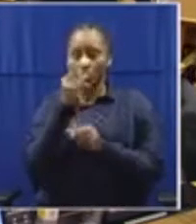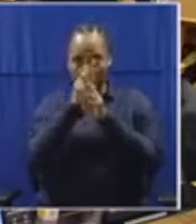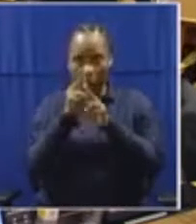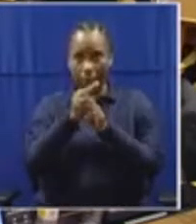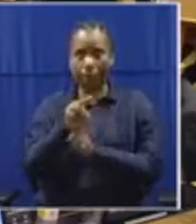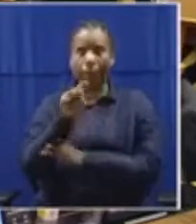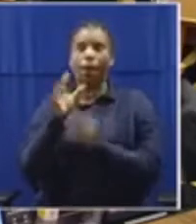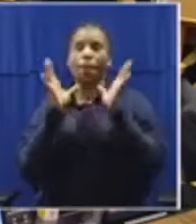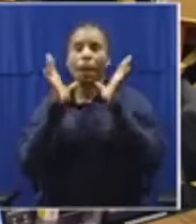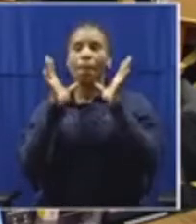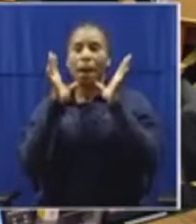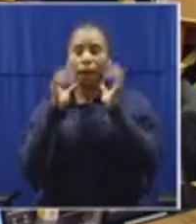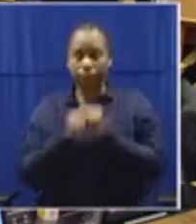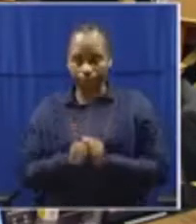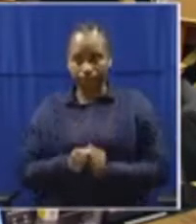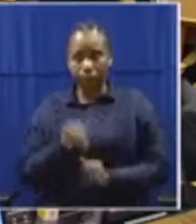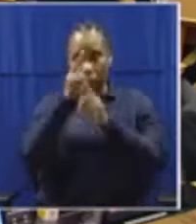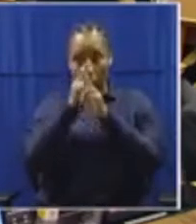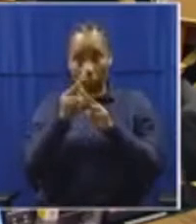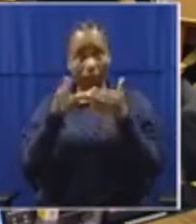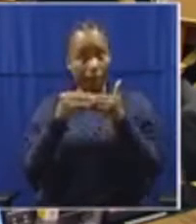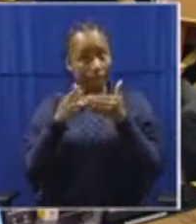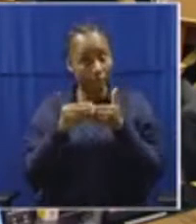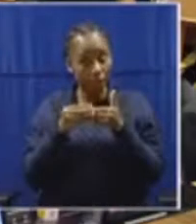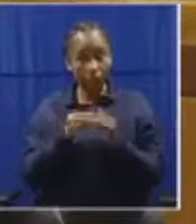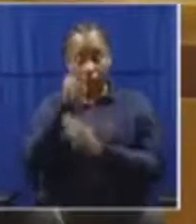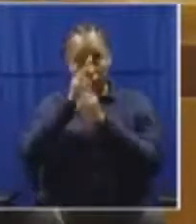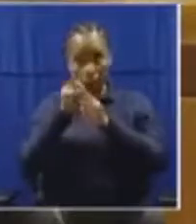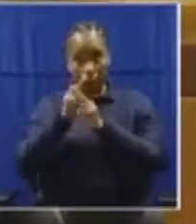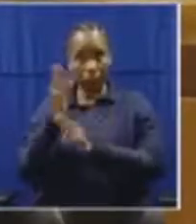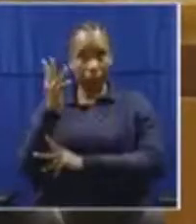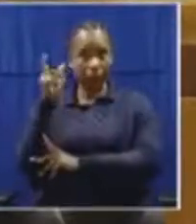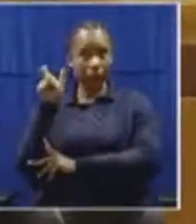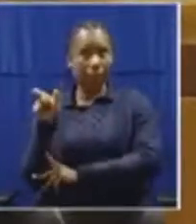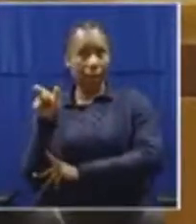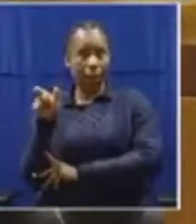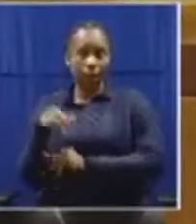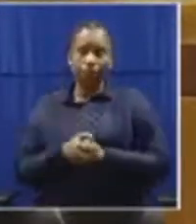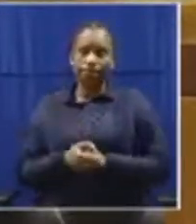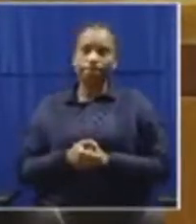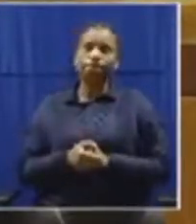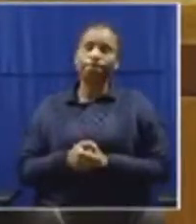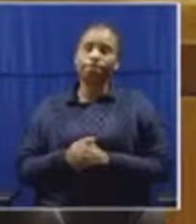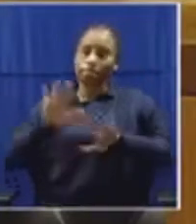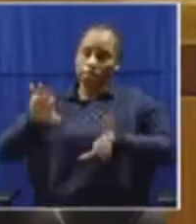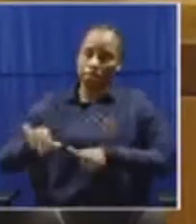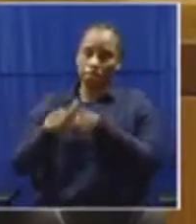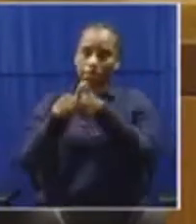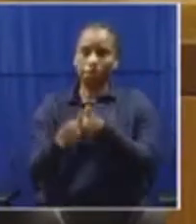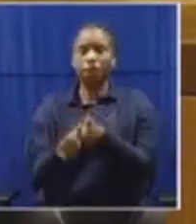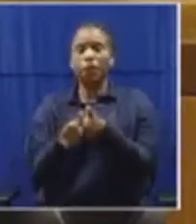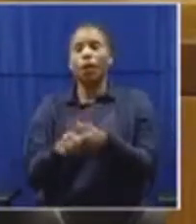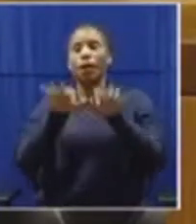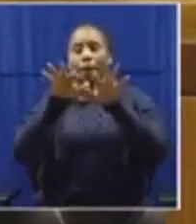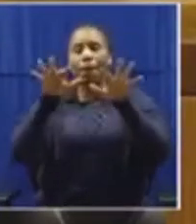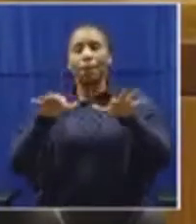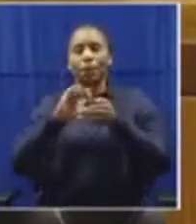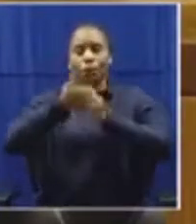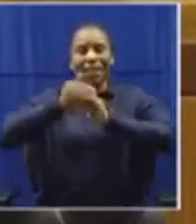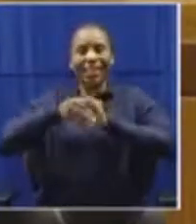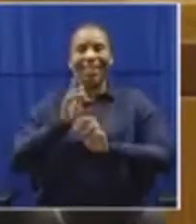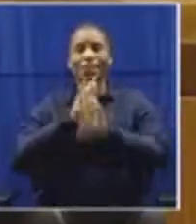Honorable members, Honorable Speaker, following the release of the Public Protector's Report